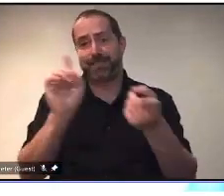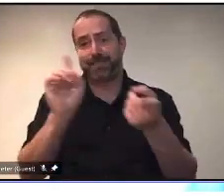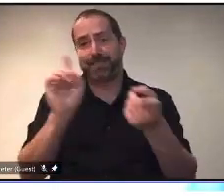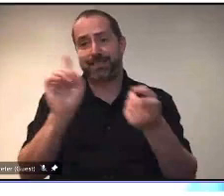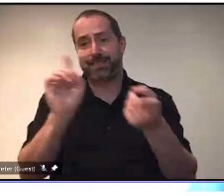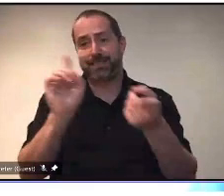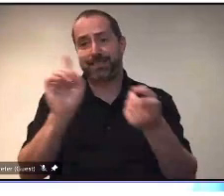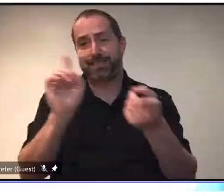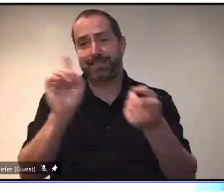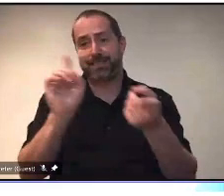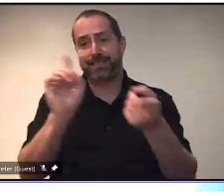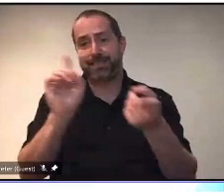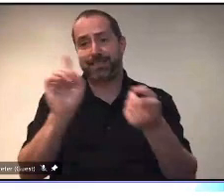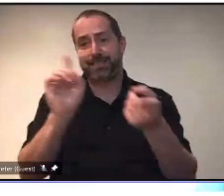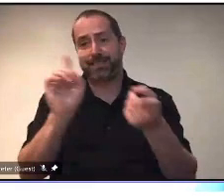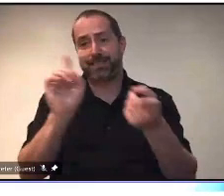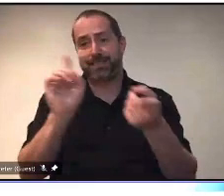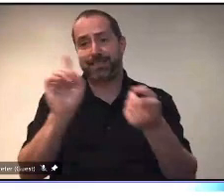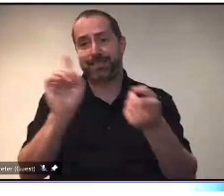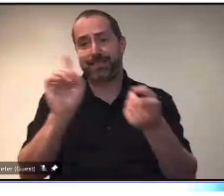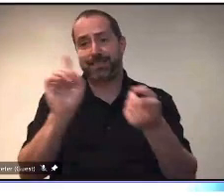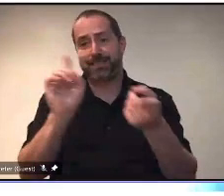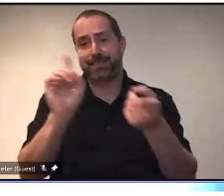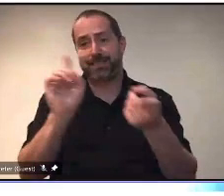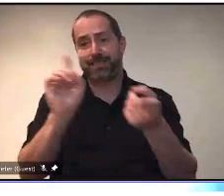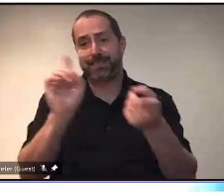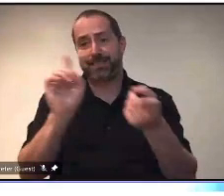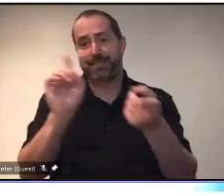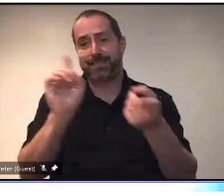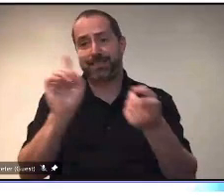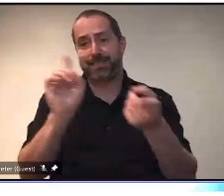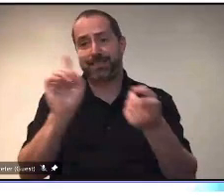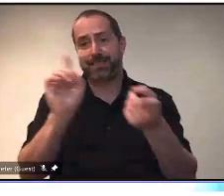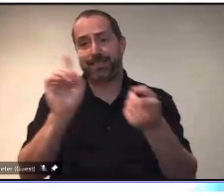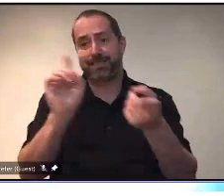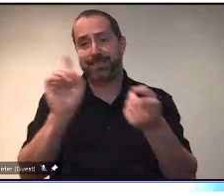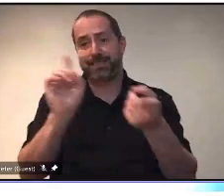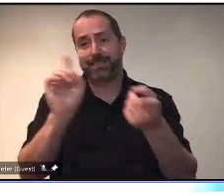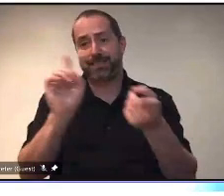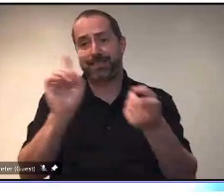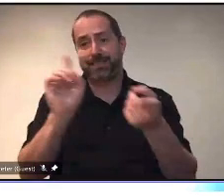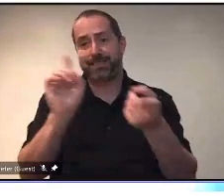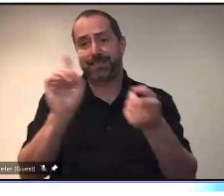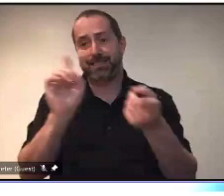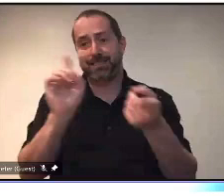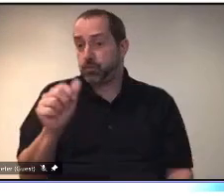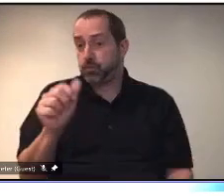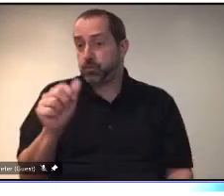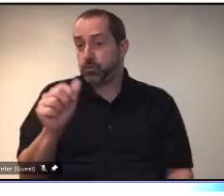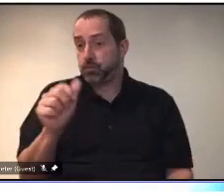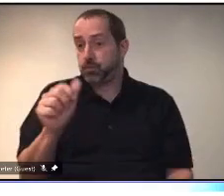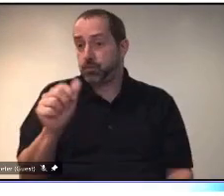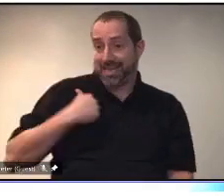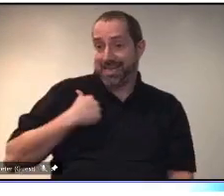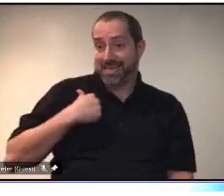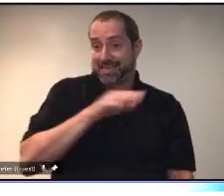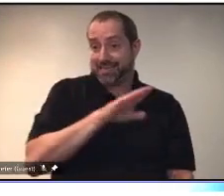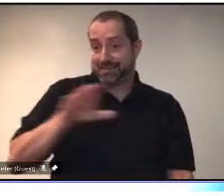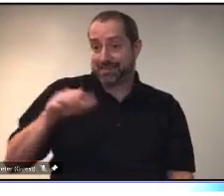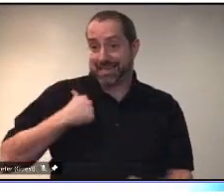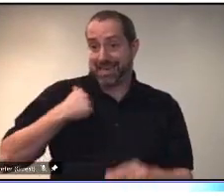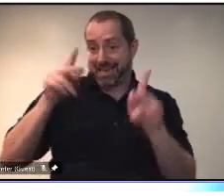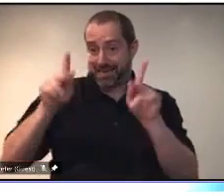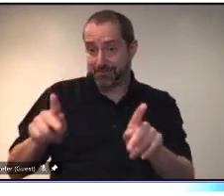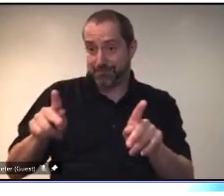about incentives but we also should talk about the immense privilege we have as canadians and residents of saskatchewan we're one of the few countries in the world